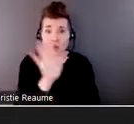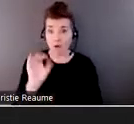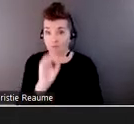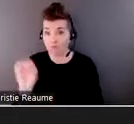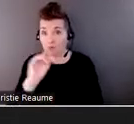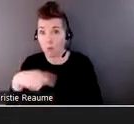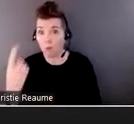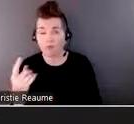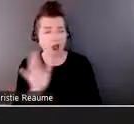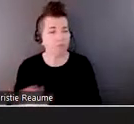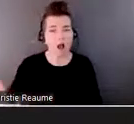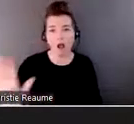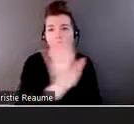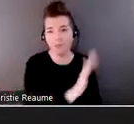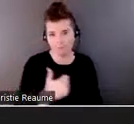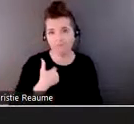beyond those borders.